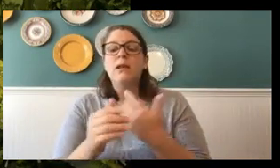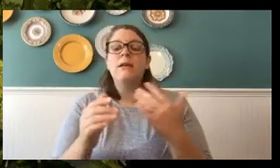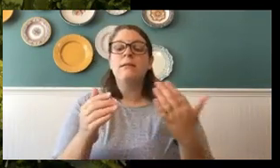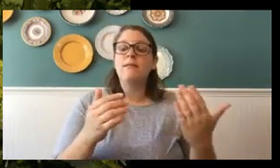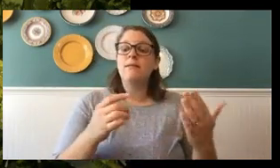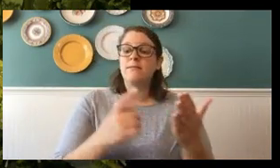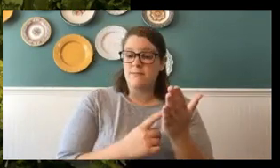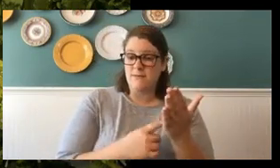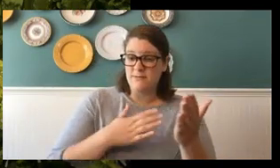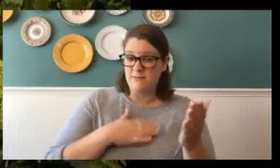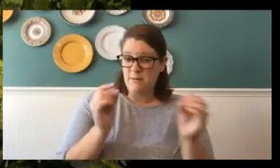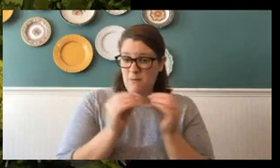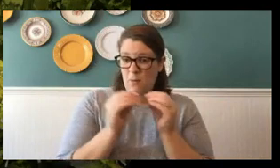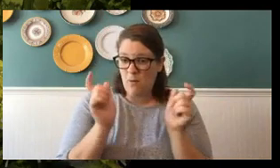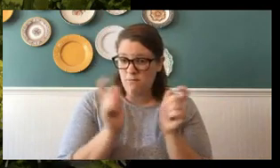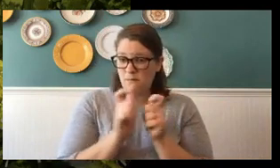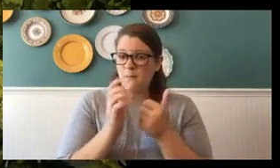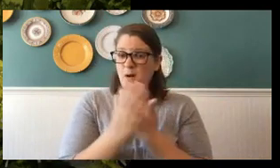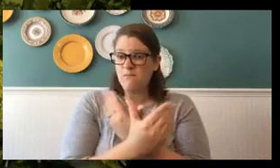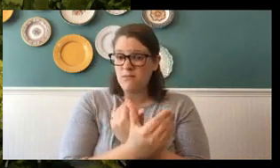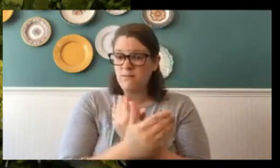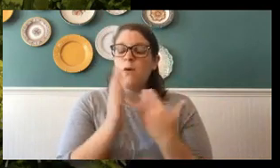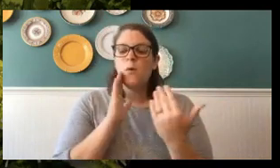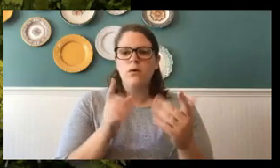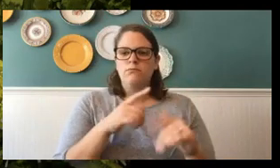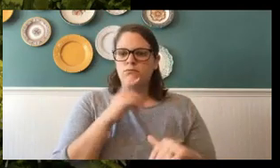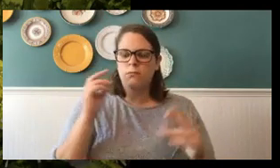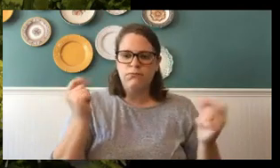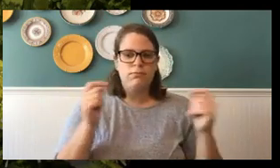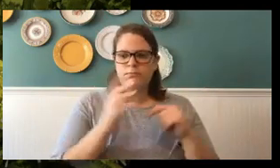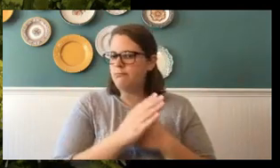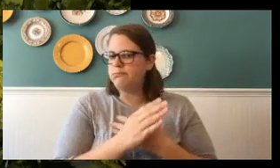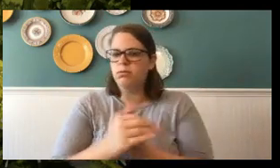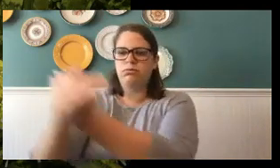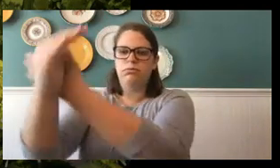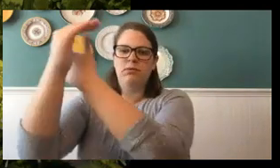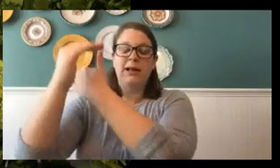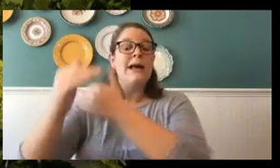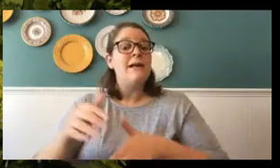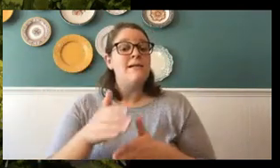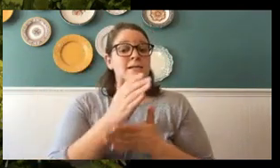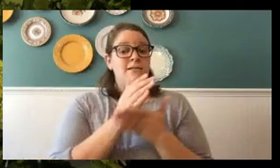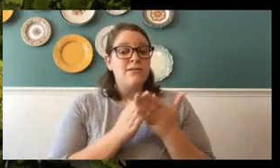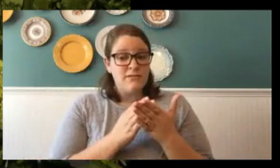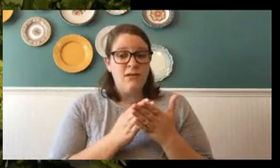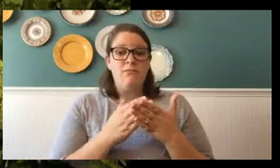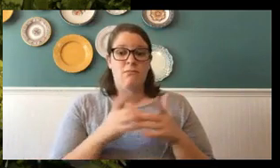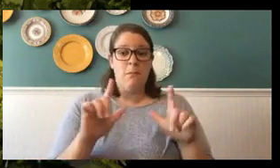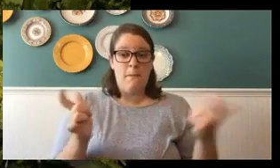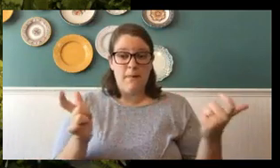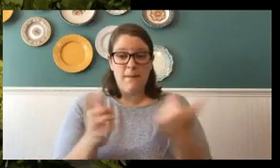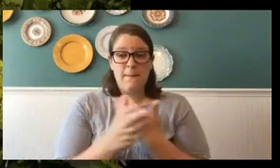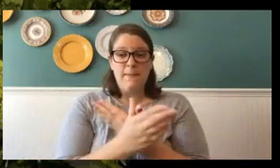smaller butterflies will dry pretty quick and be off. But some of my larger butterflies, it can take up to two hours